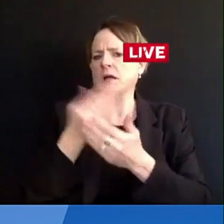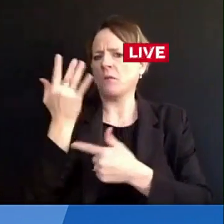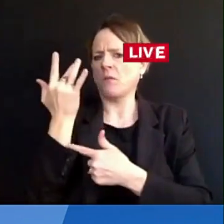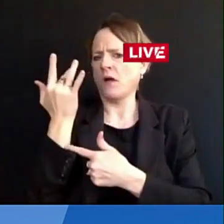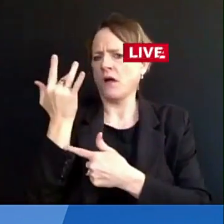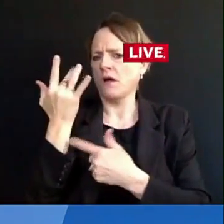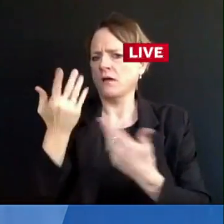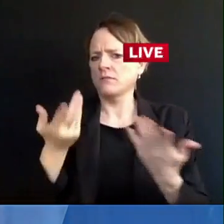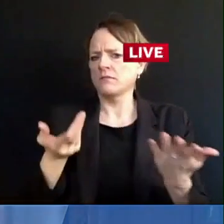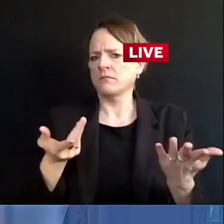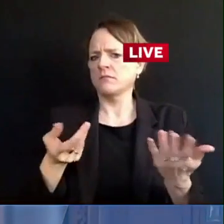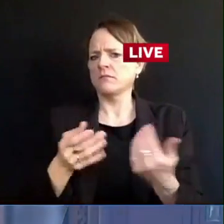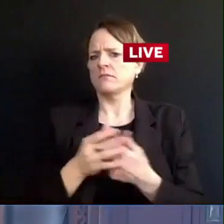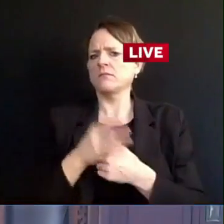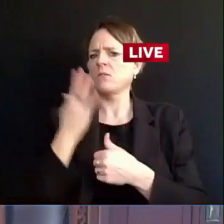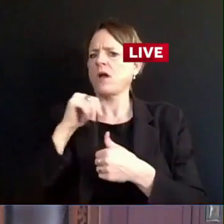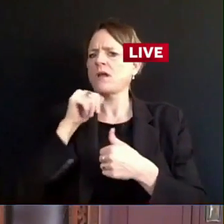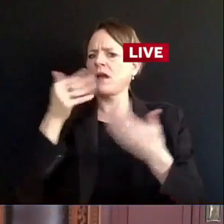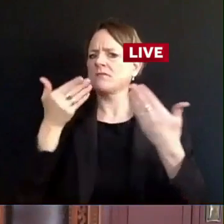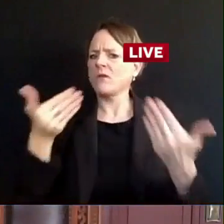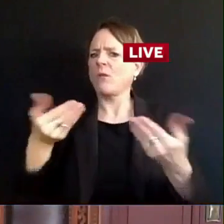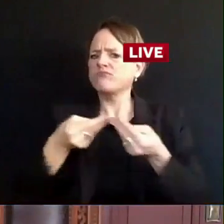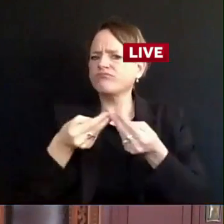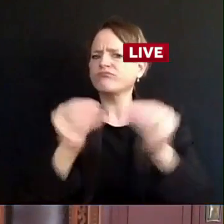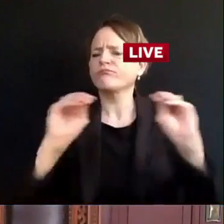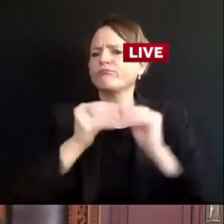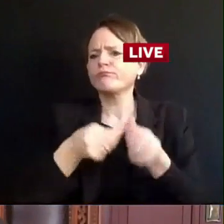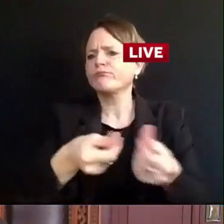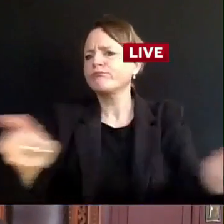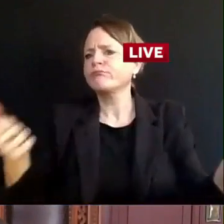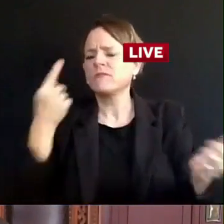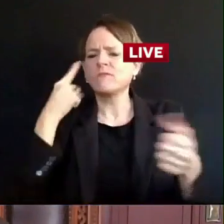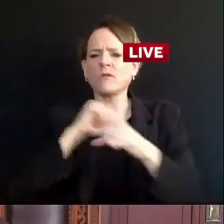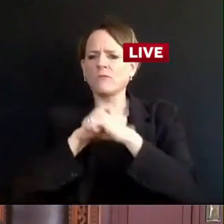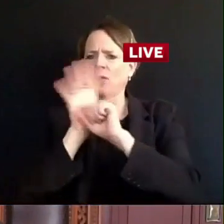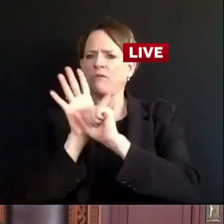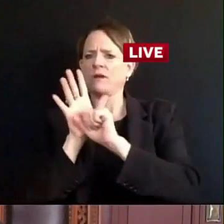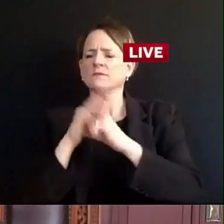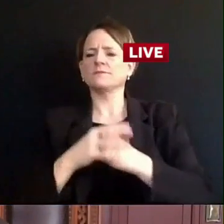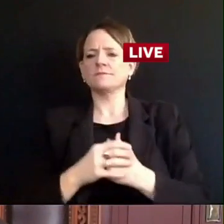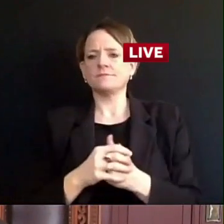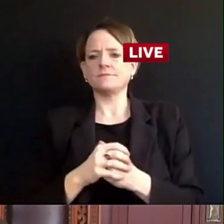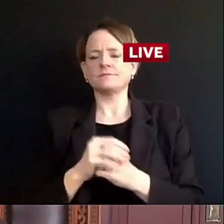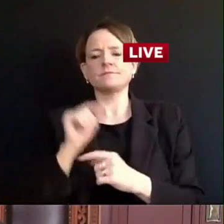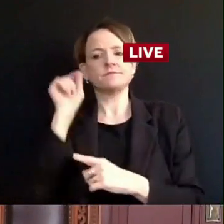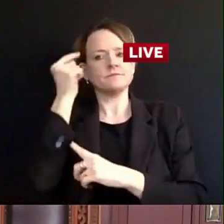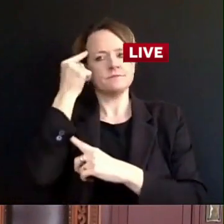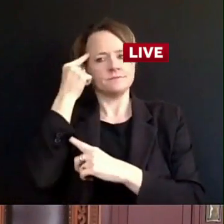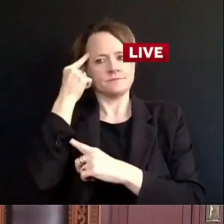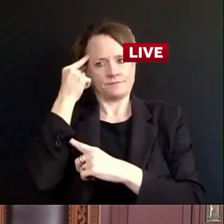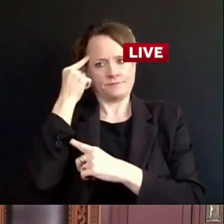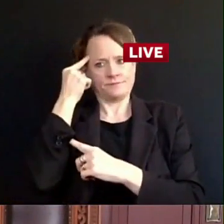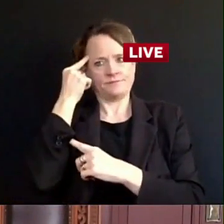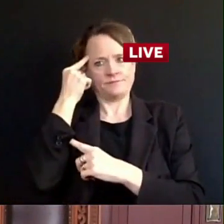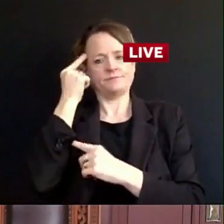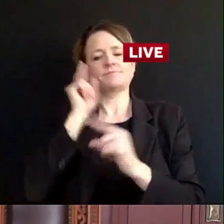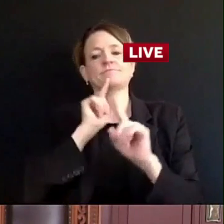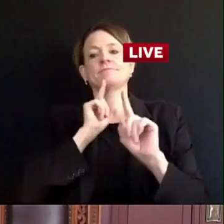pandemic? Well, we received the coronavirus money from the federal government